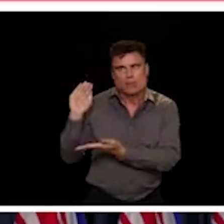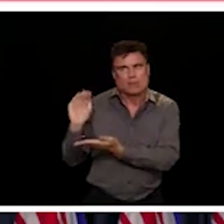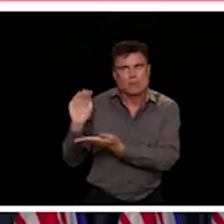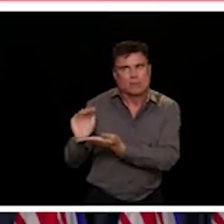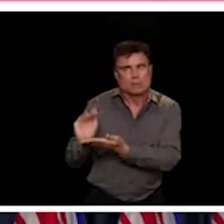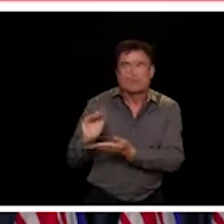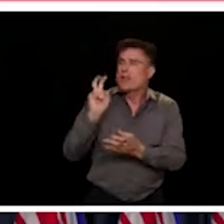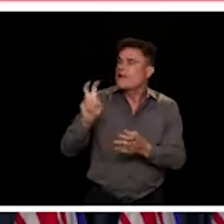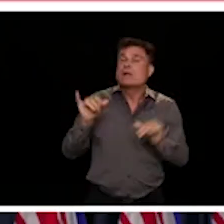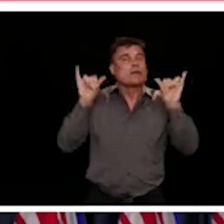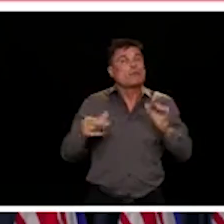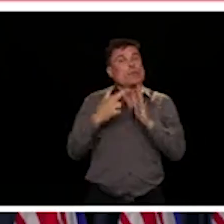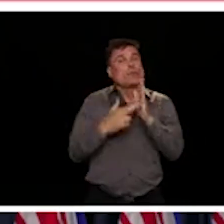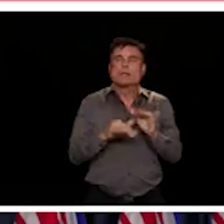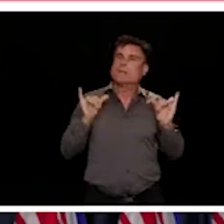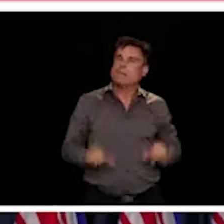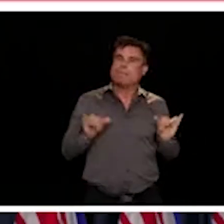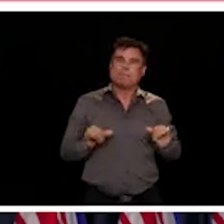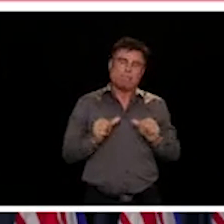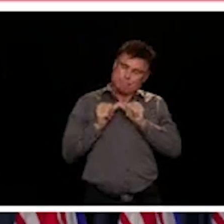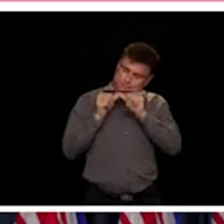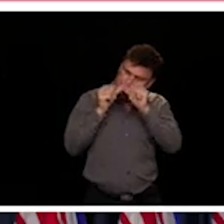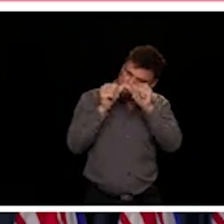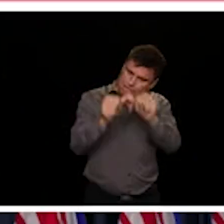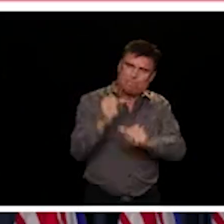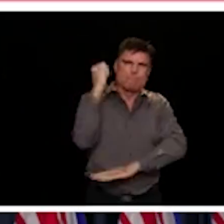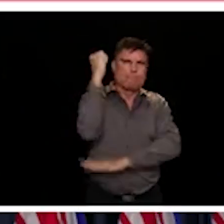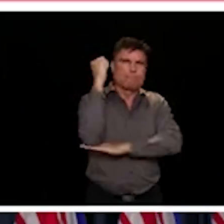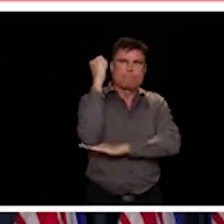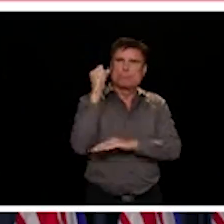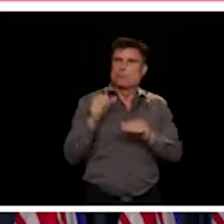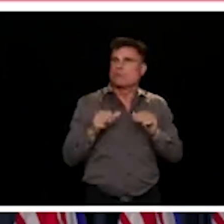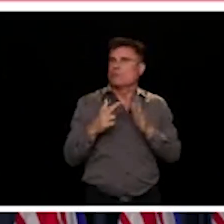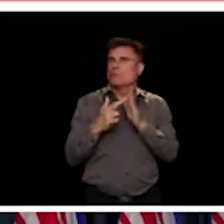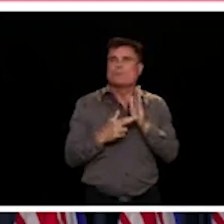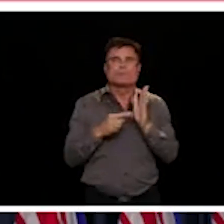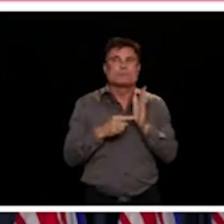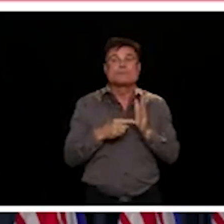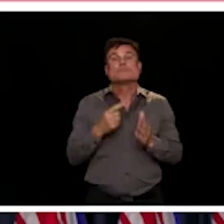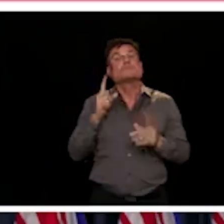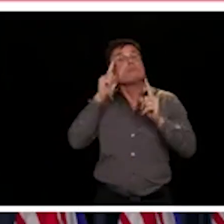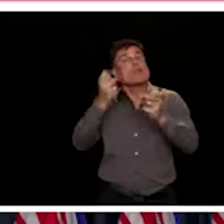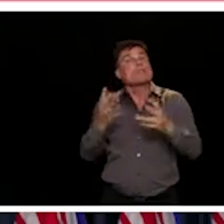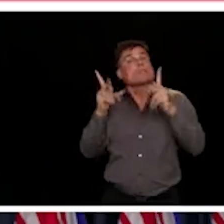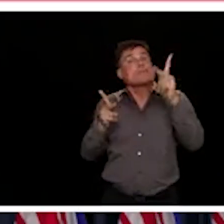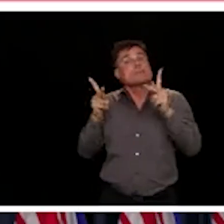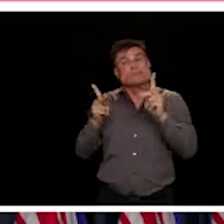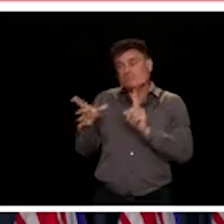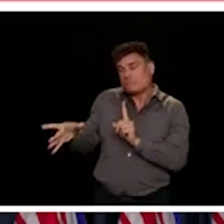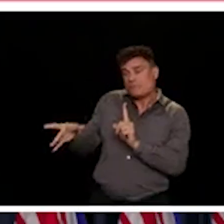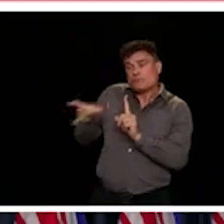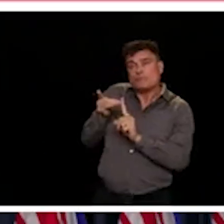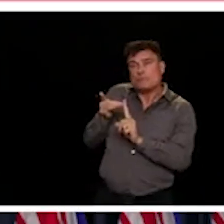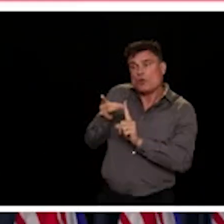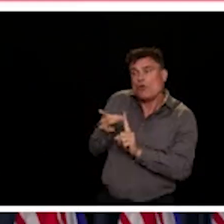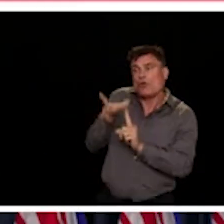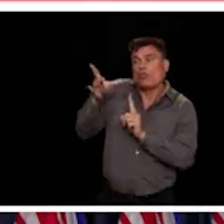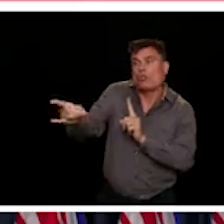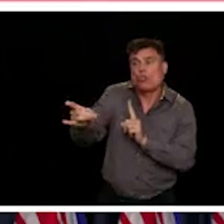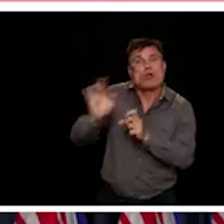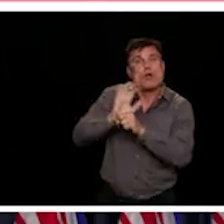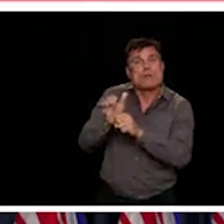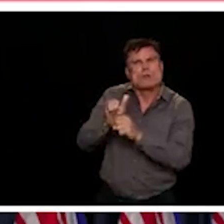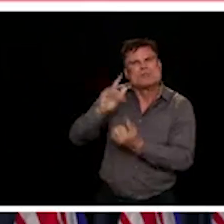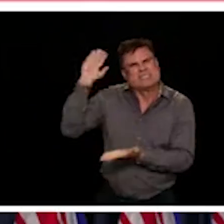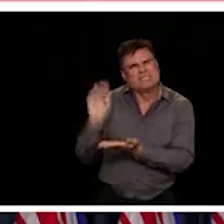numbers of contacts, to have small groups in big spaces, to maintain our safe distances, to make